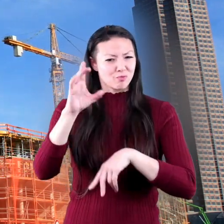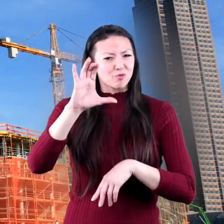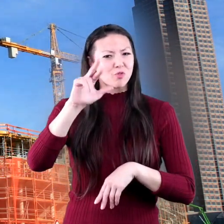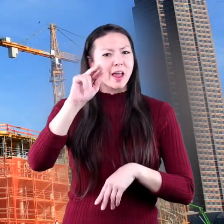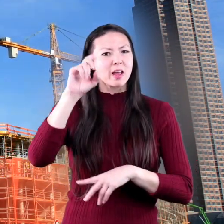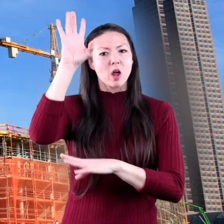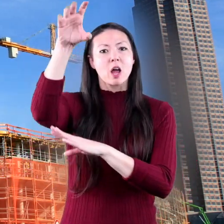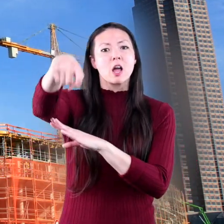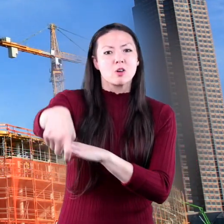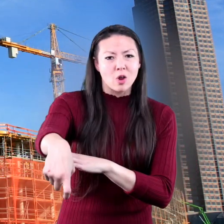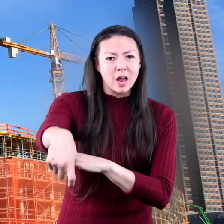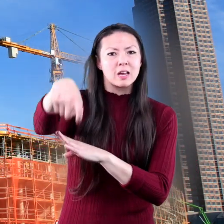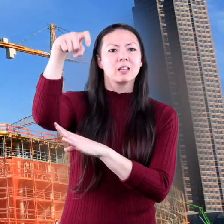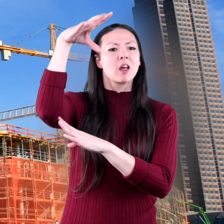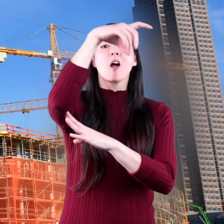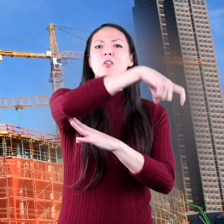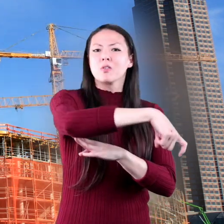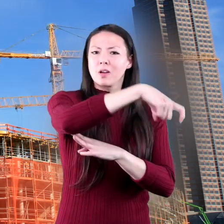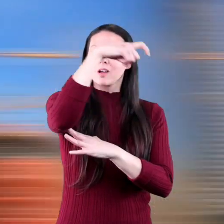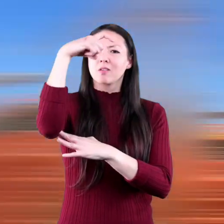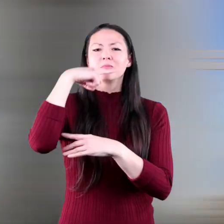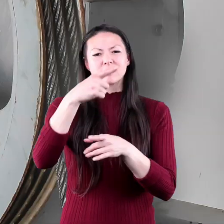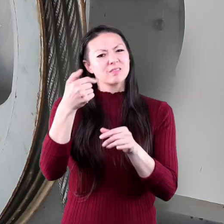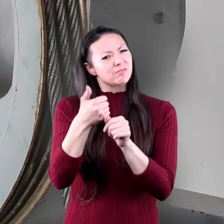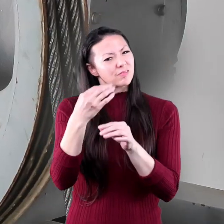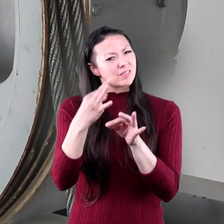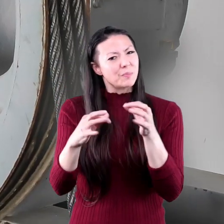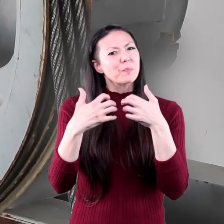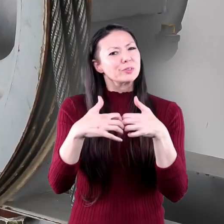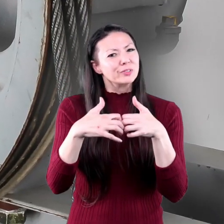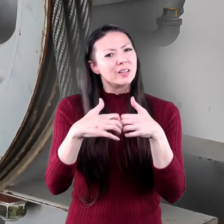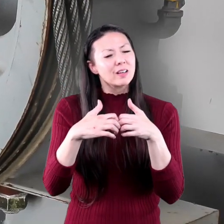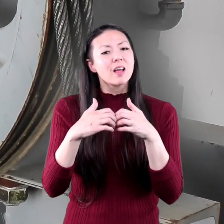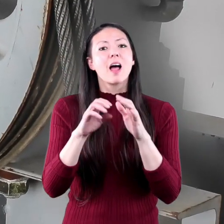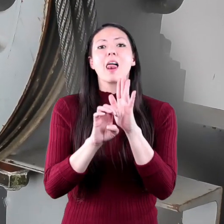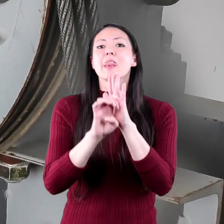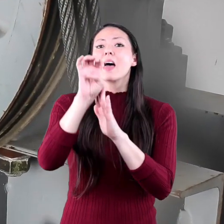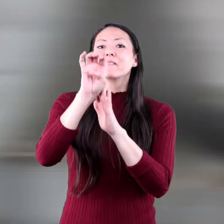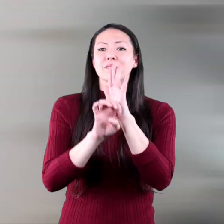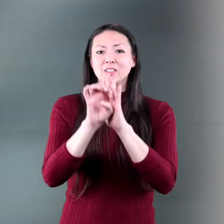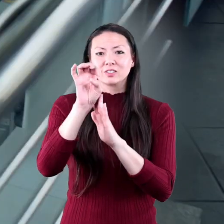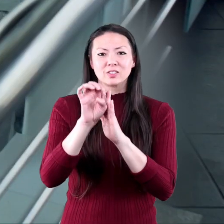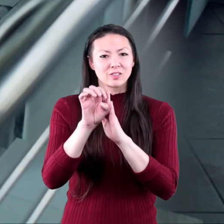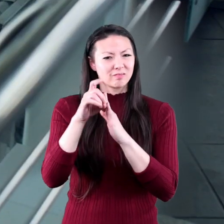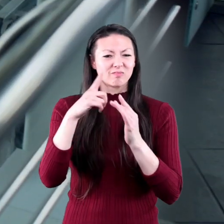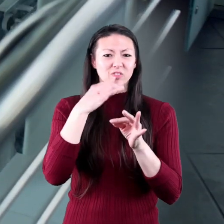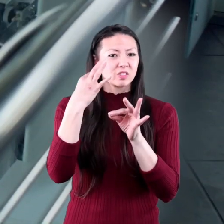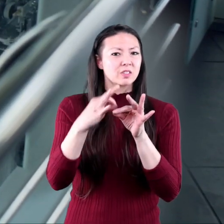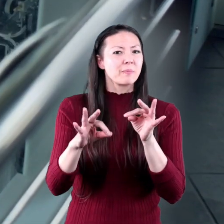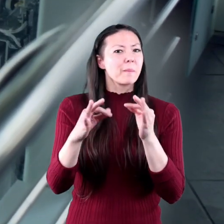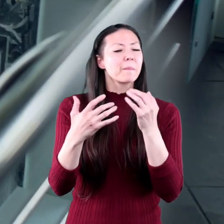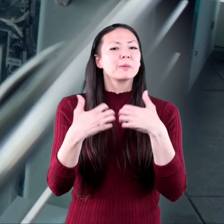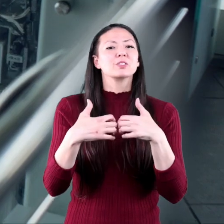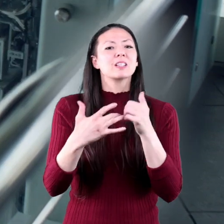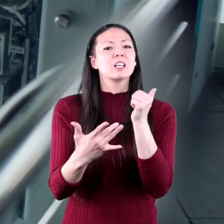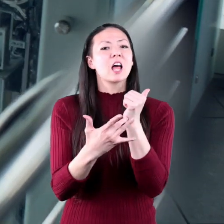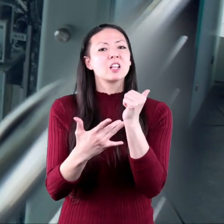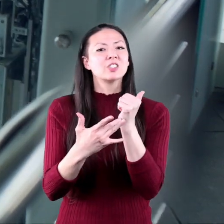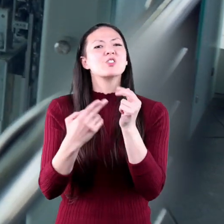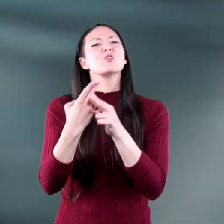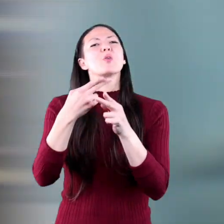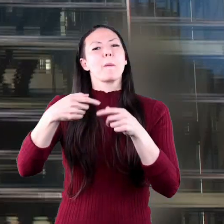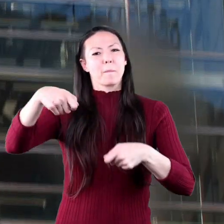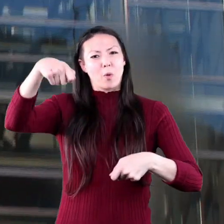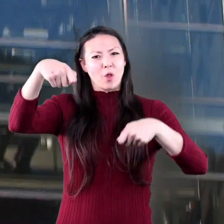cranes. A simple machine. The elevator uses the simple machine technology of the pulley.